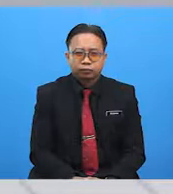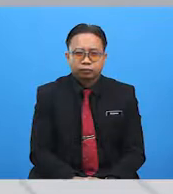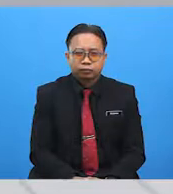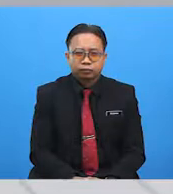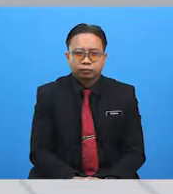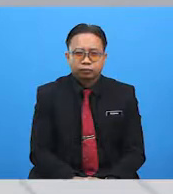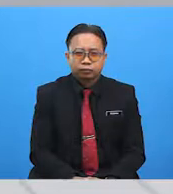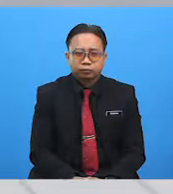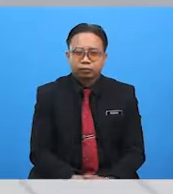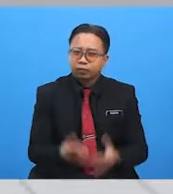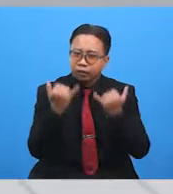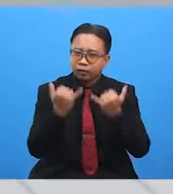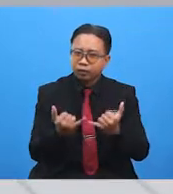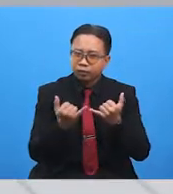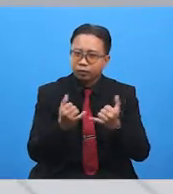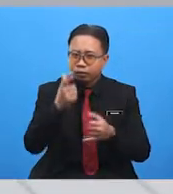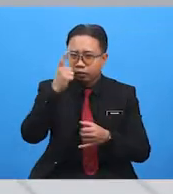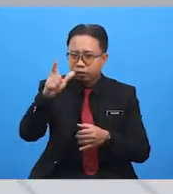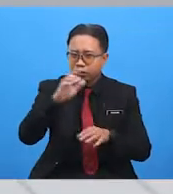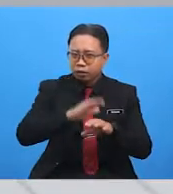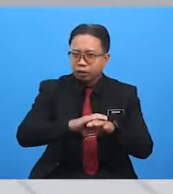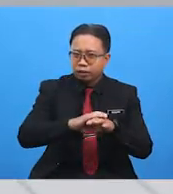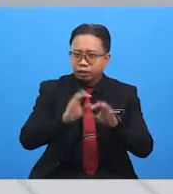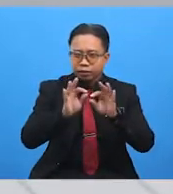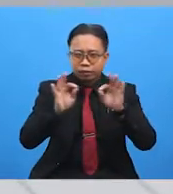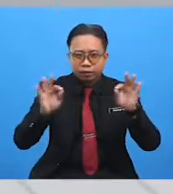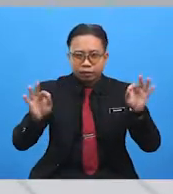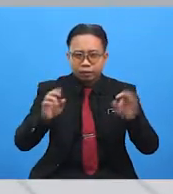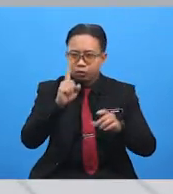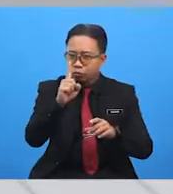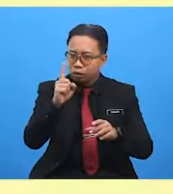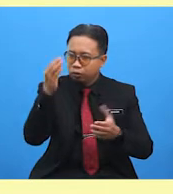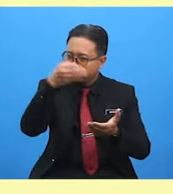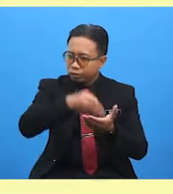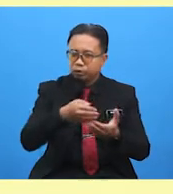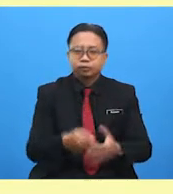Now, look at the text one more time.